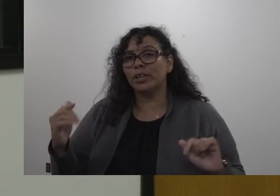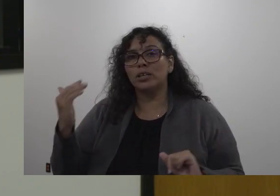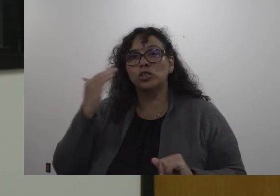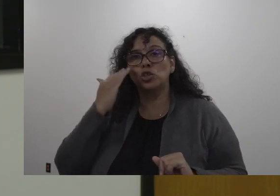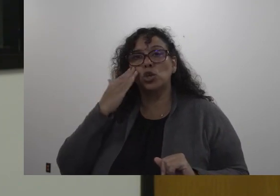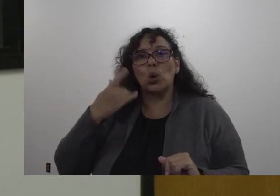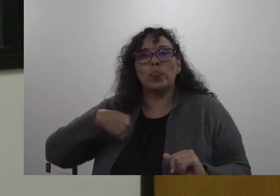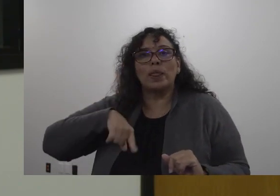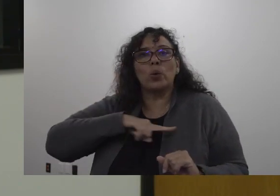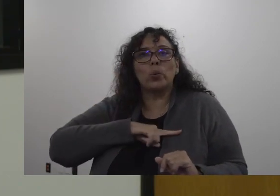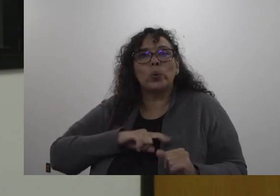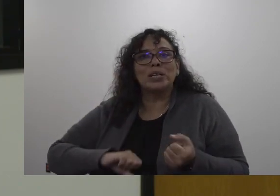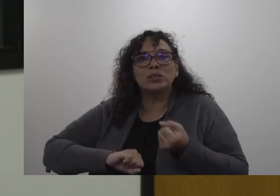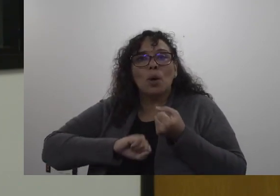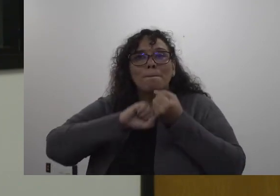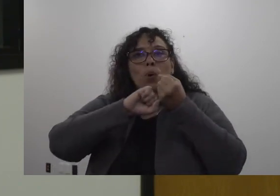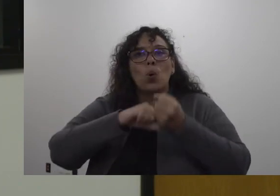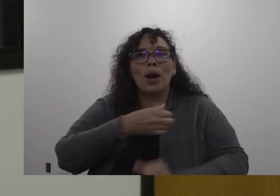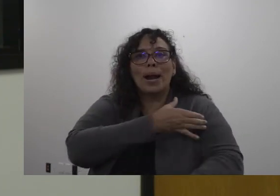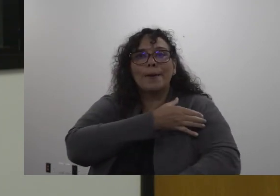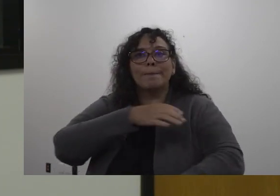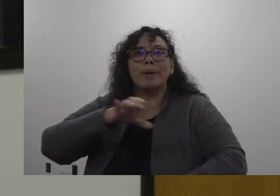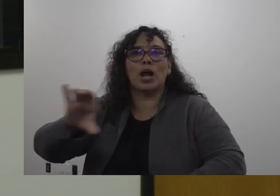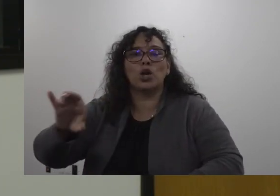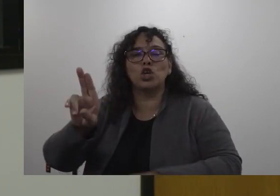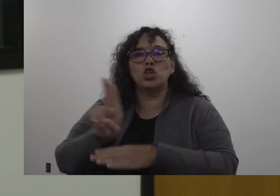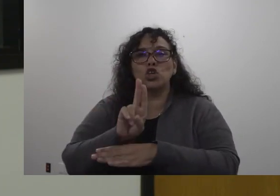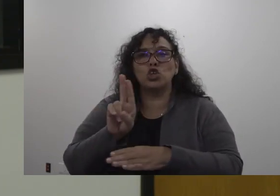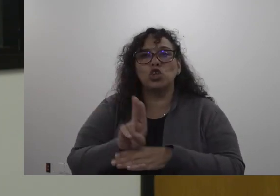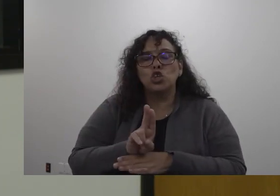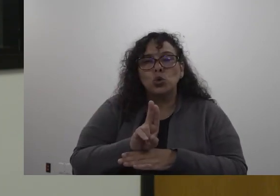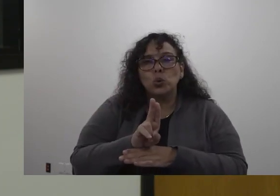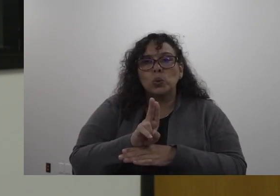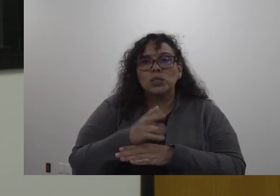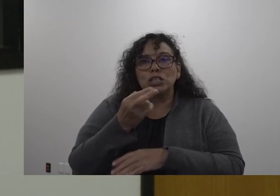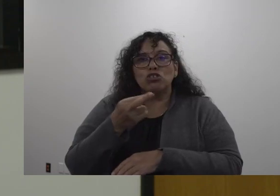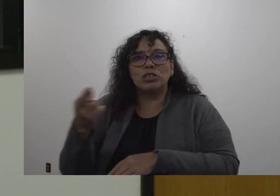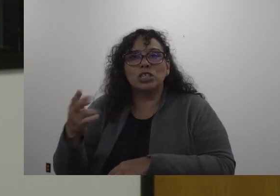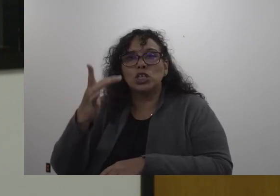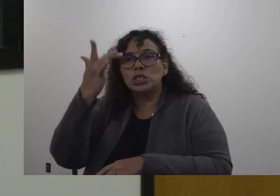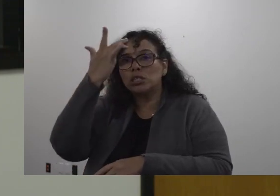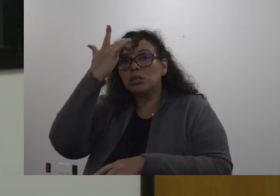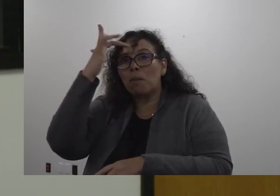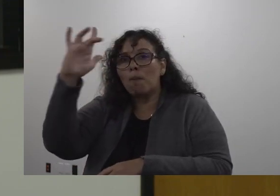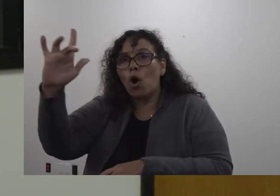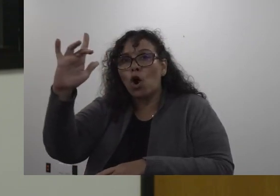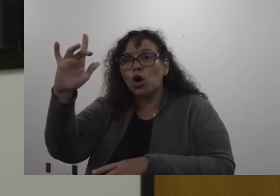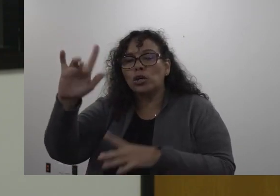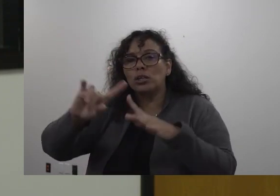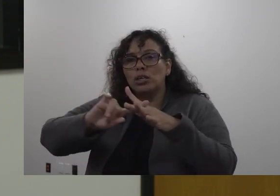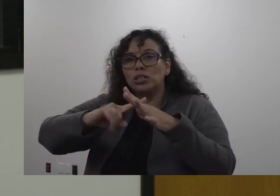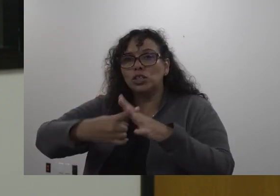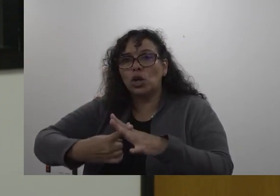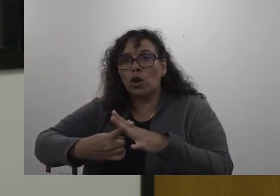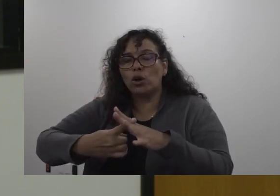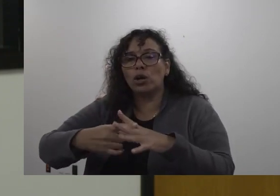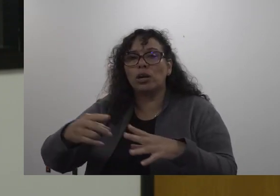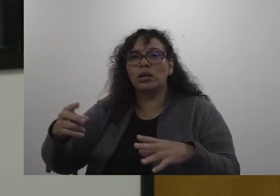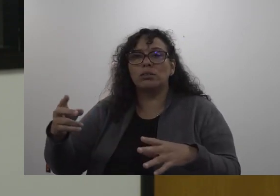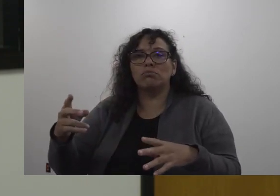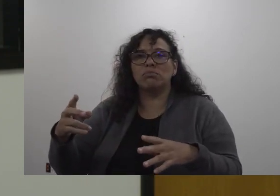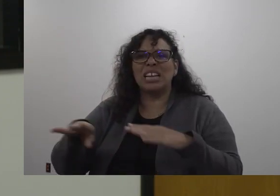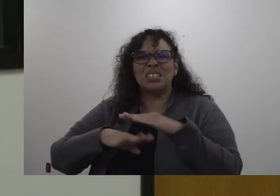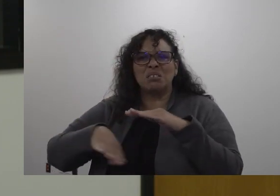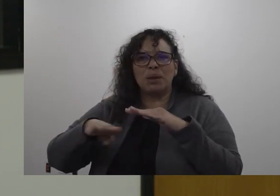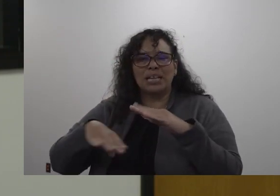we support and empower them to use the resources of smart start which are based on restorative a restorative restart